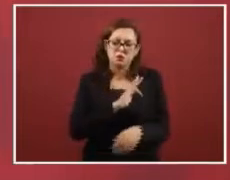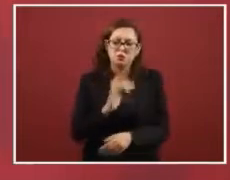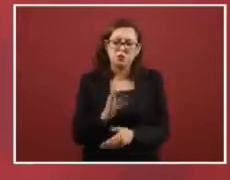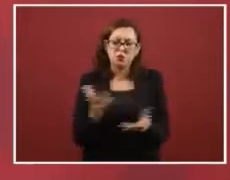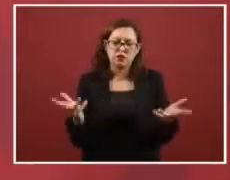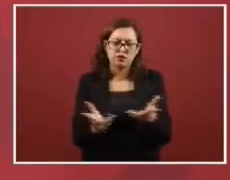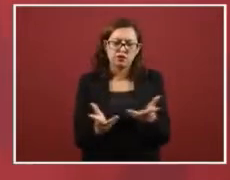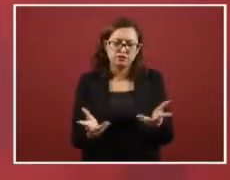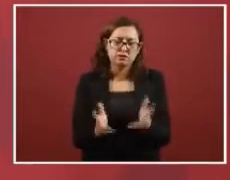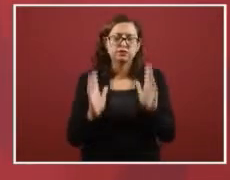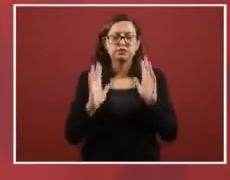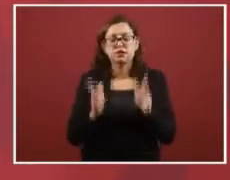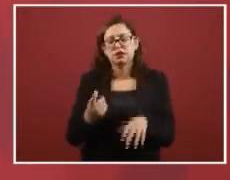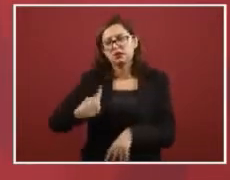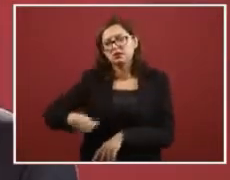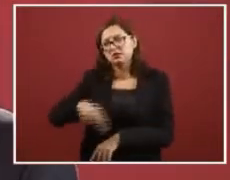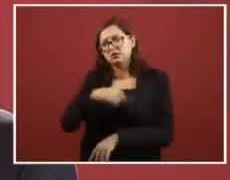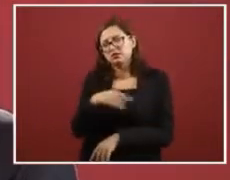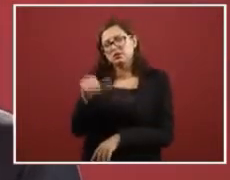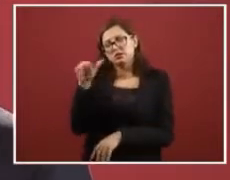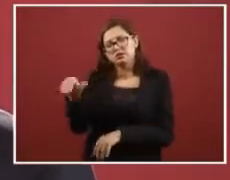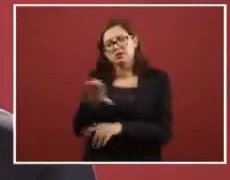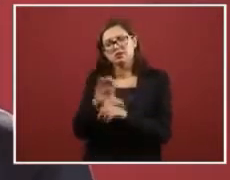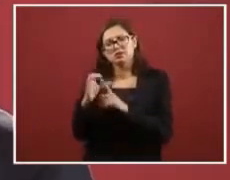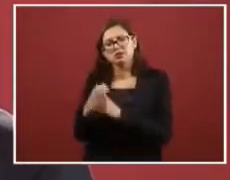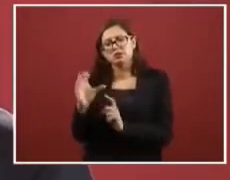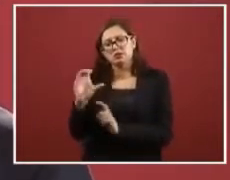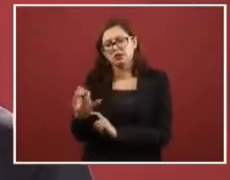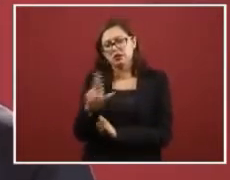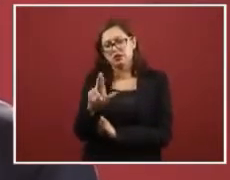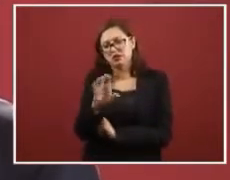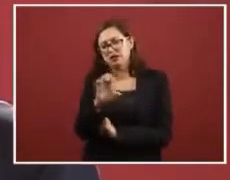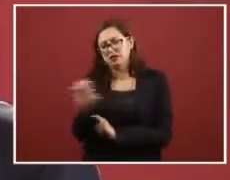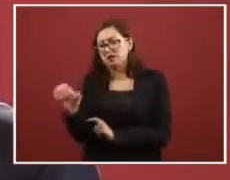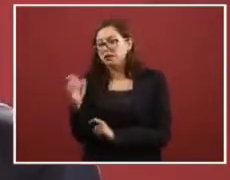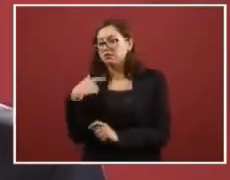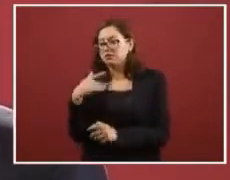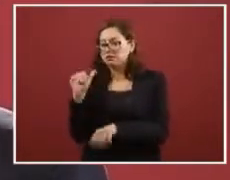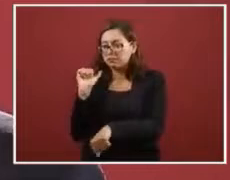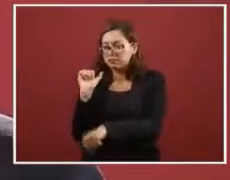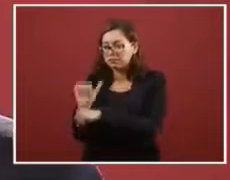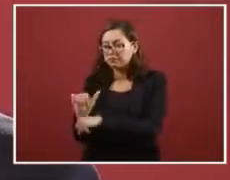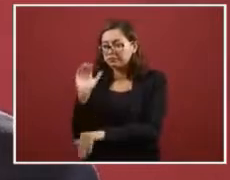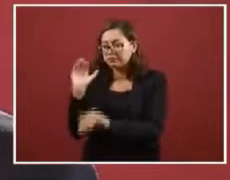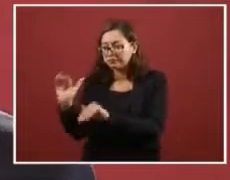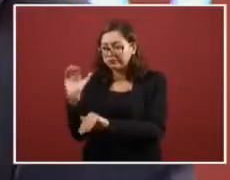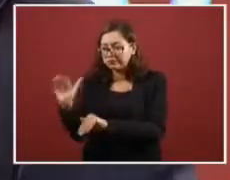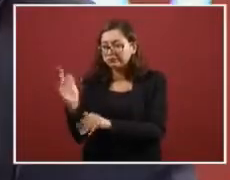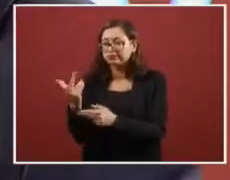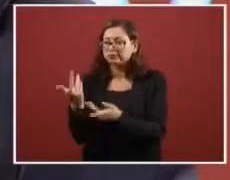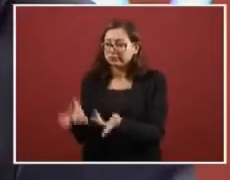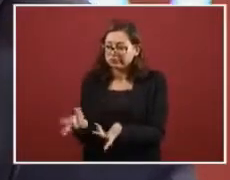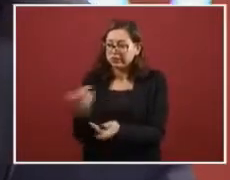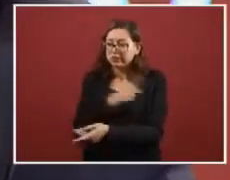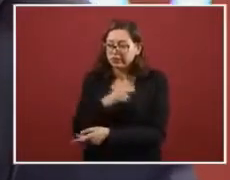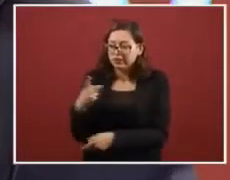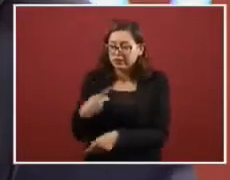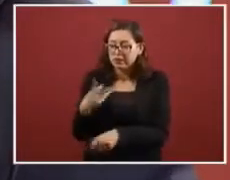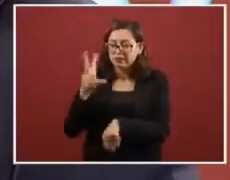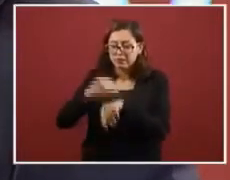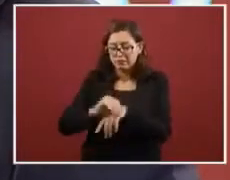a permit that allowed them to get away with over charging excess and then